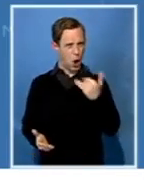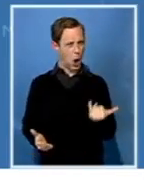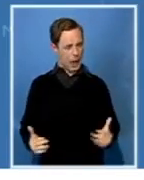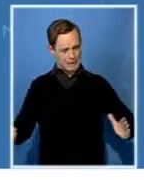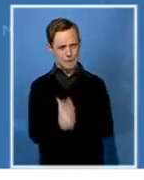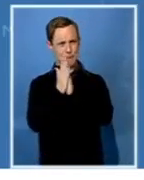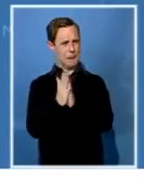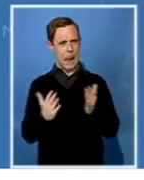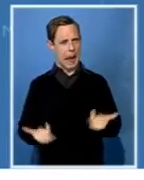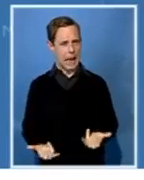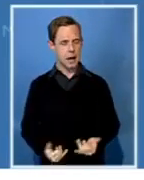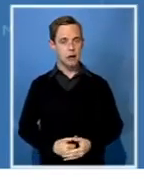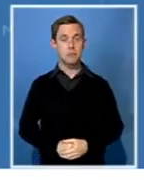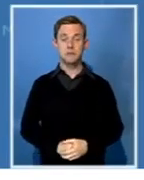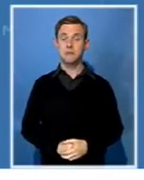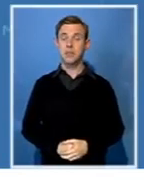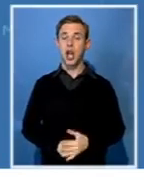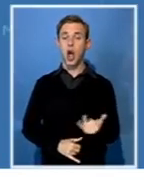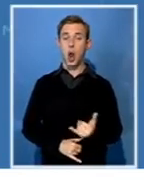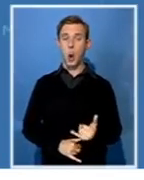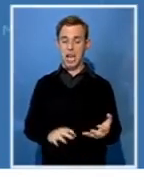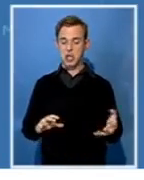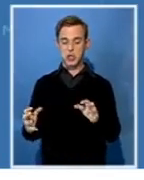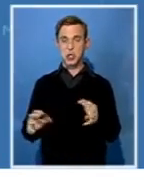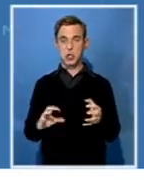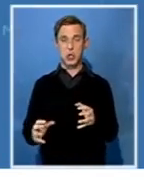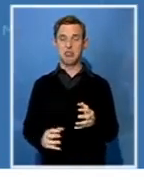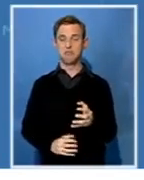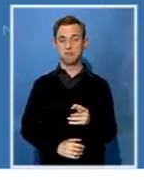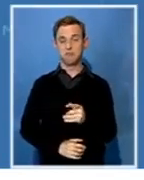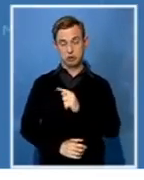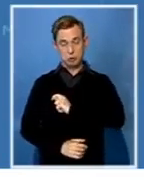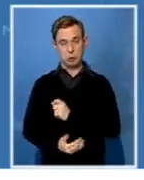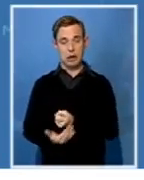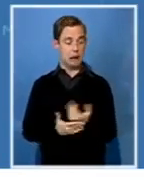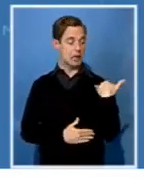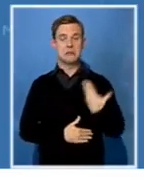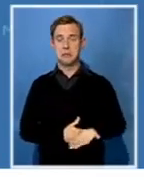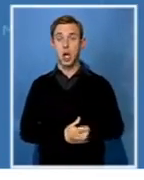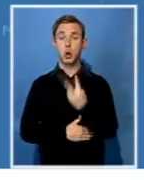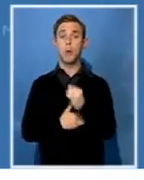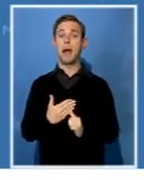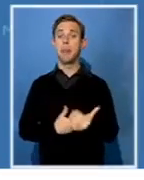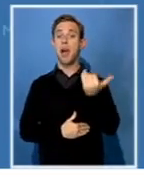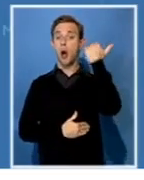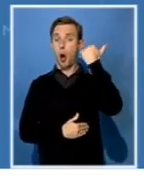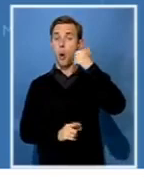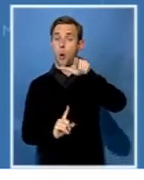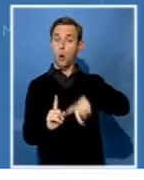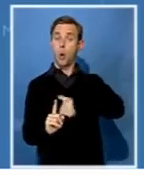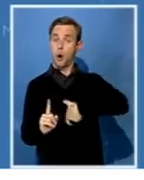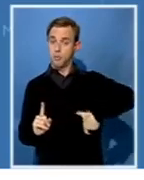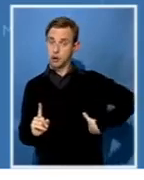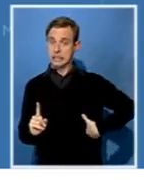has been ongoing for quite a long time now. You will recall that about two months ago, President Mugabe actually